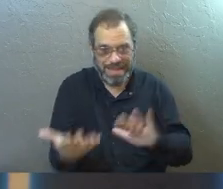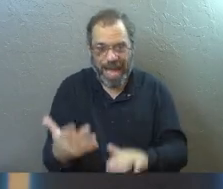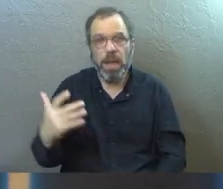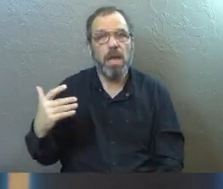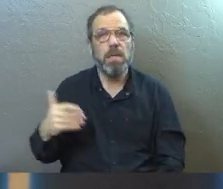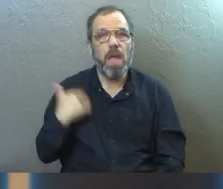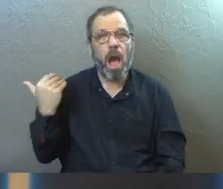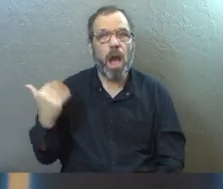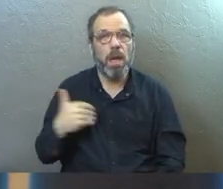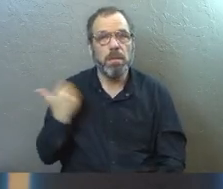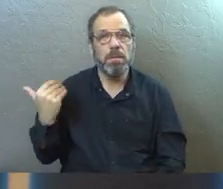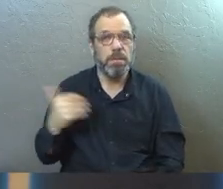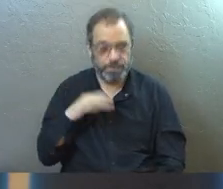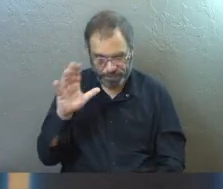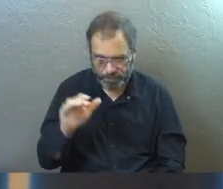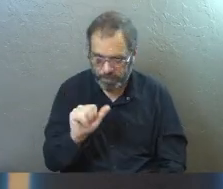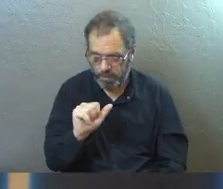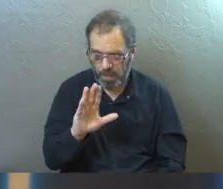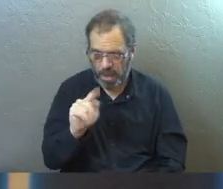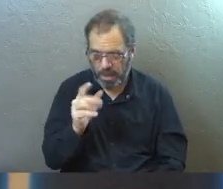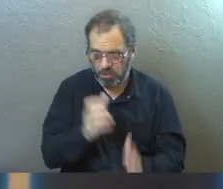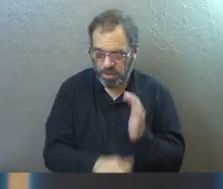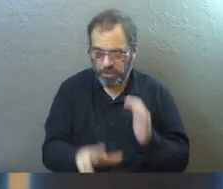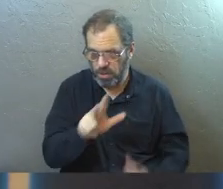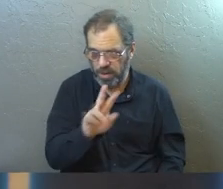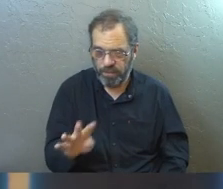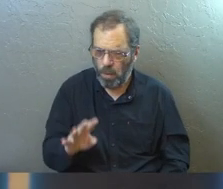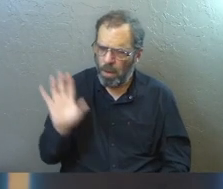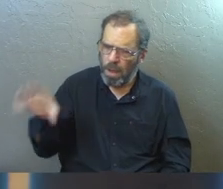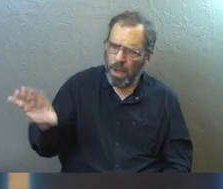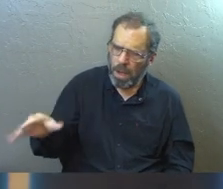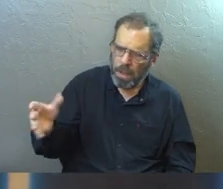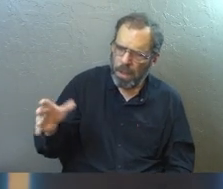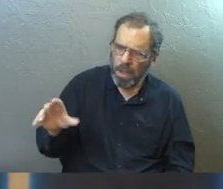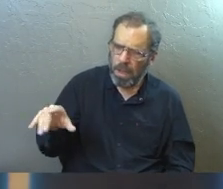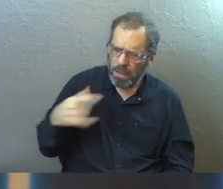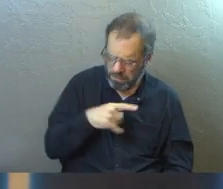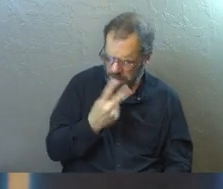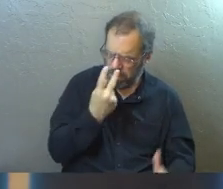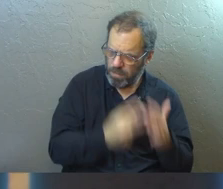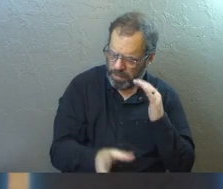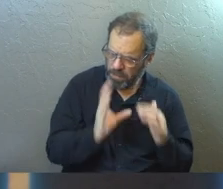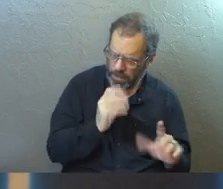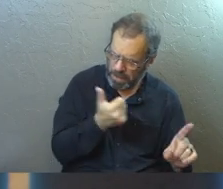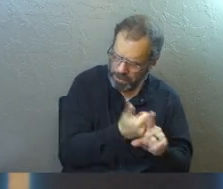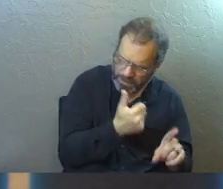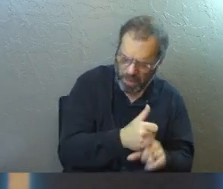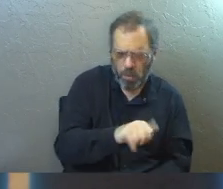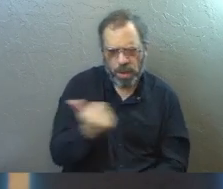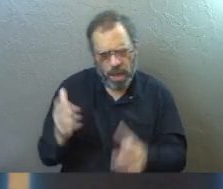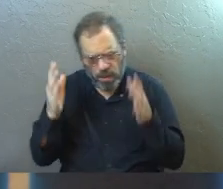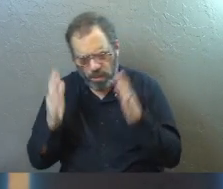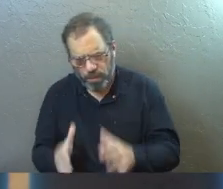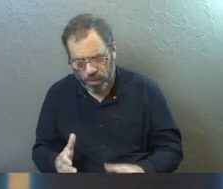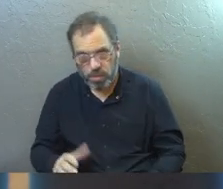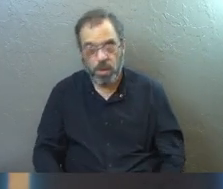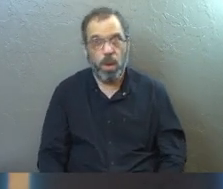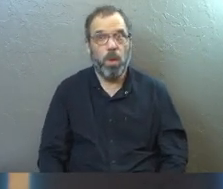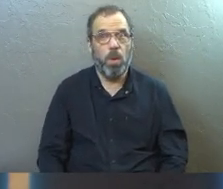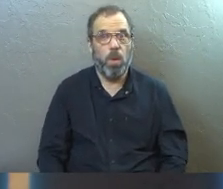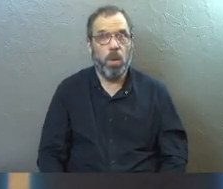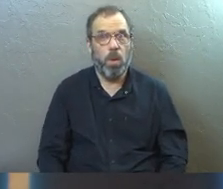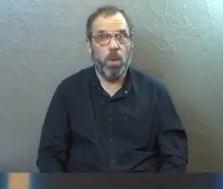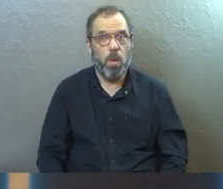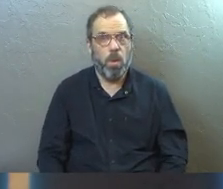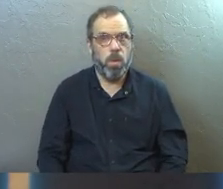young. Acts 8, 34. The eunuch asked Philip, tell me, was the prophet talking about himself or someone else? And man, what an